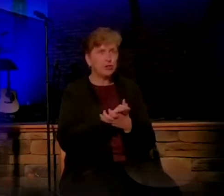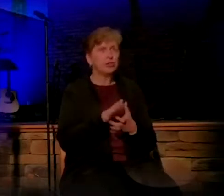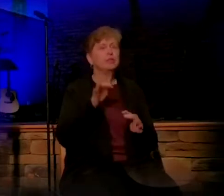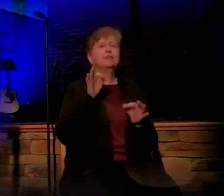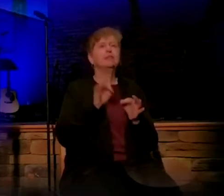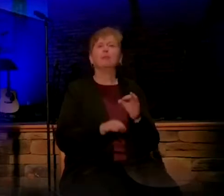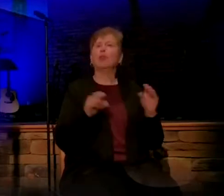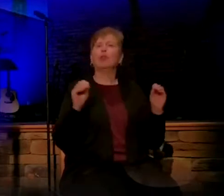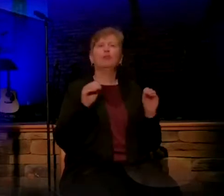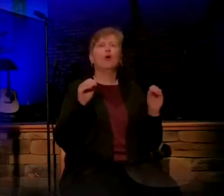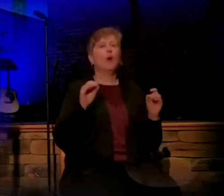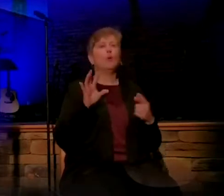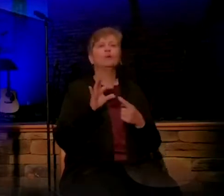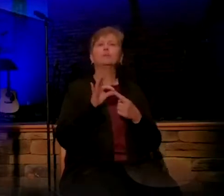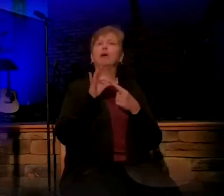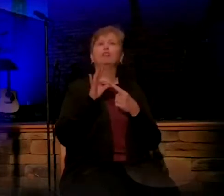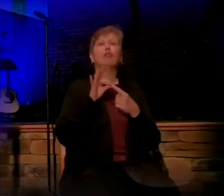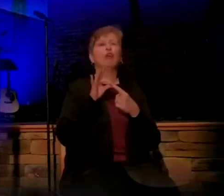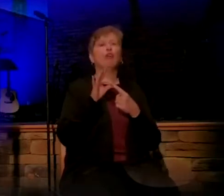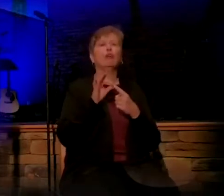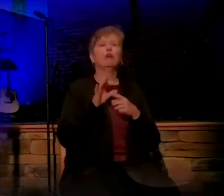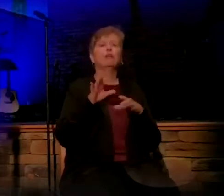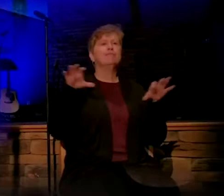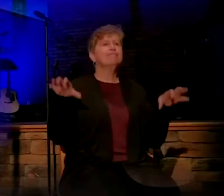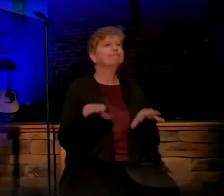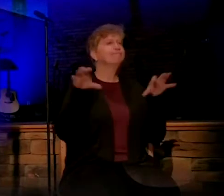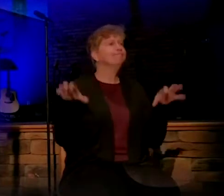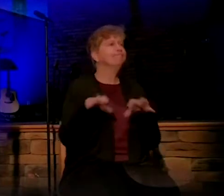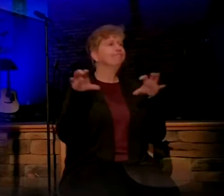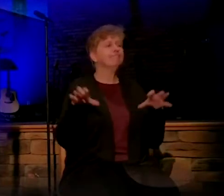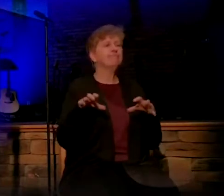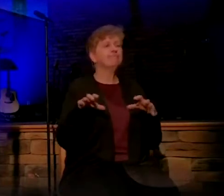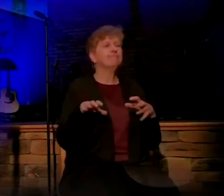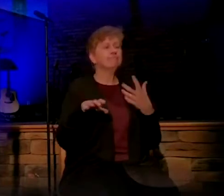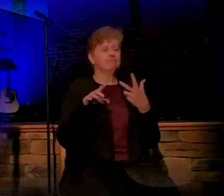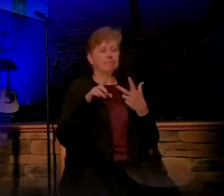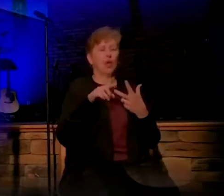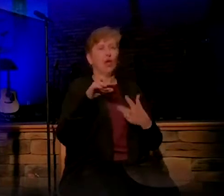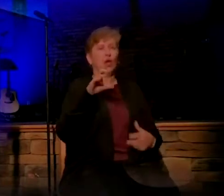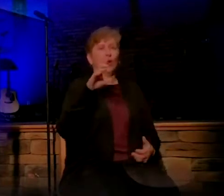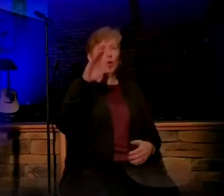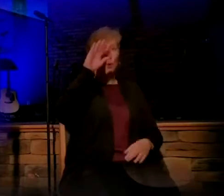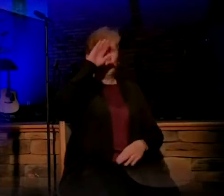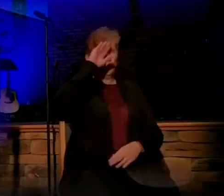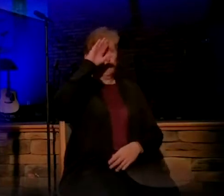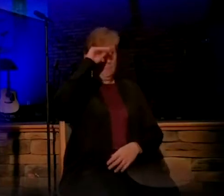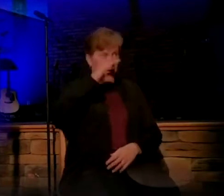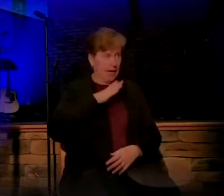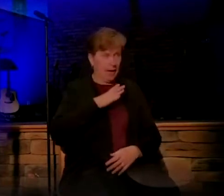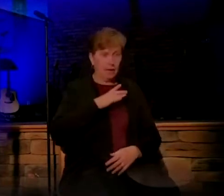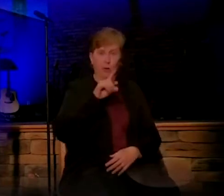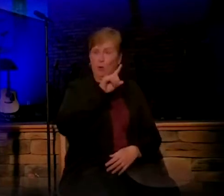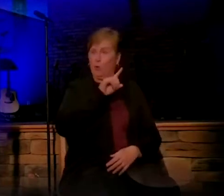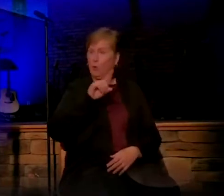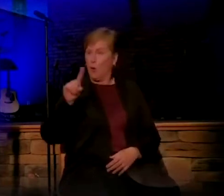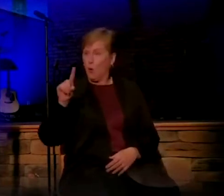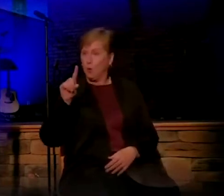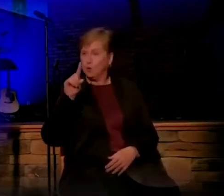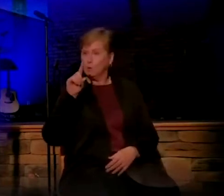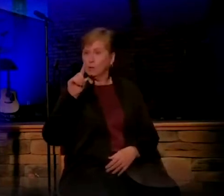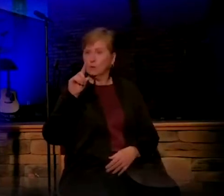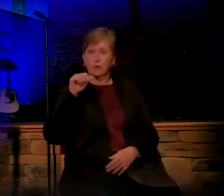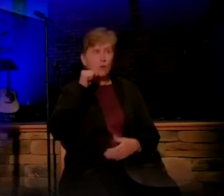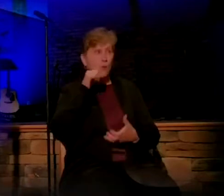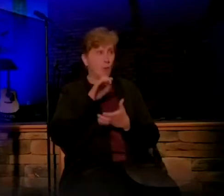there was no religious ceremony. It simply involved the groom going over to the bride's house and then bringing her back